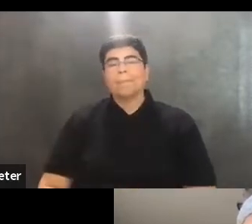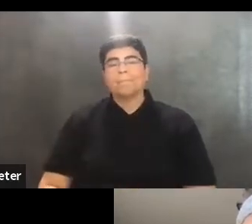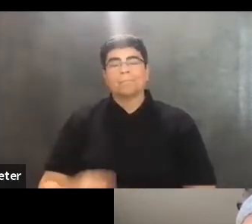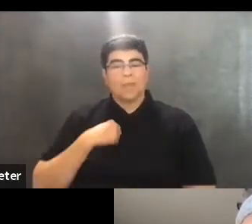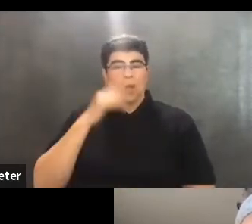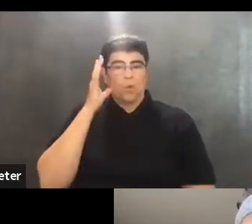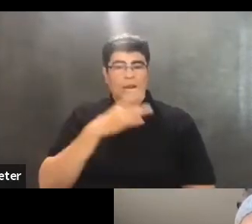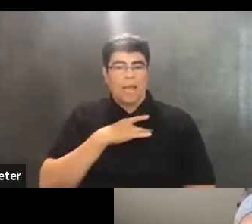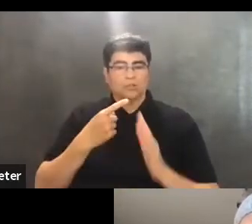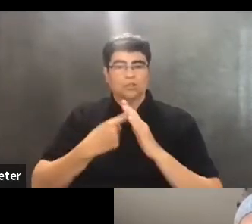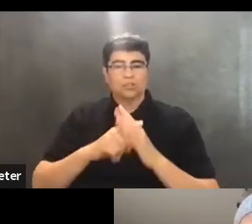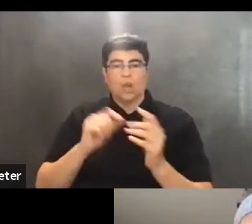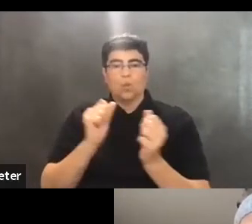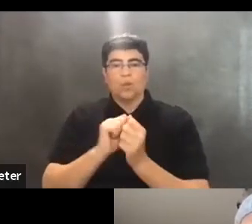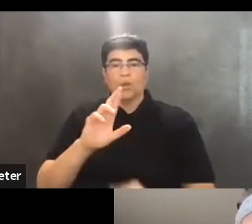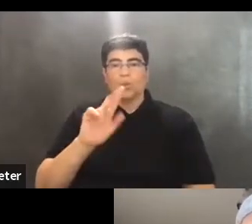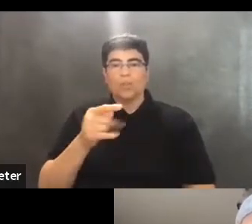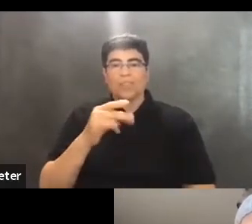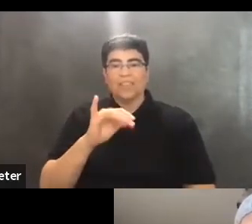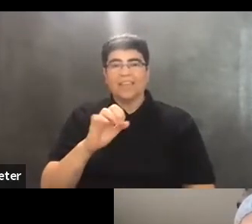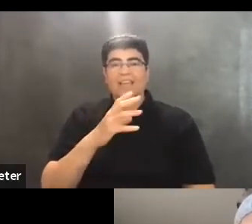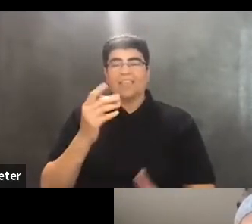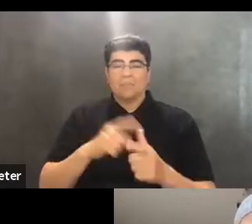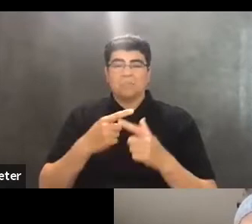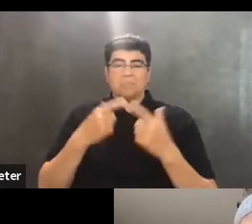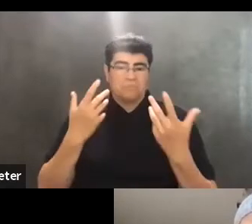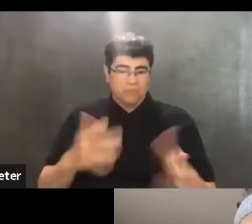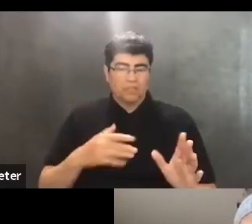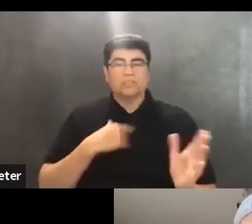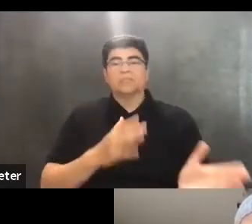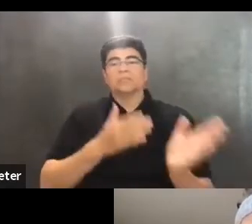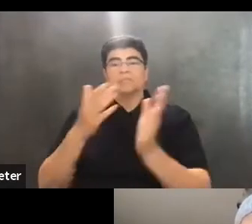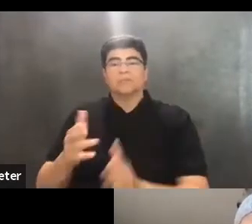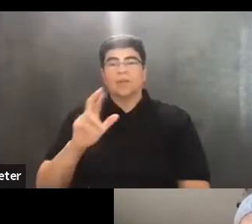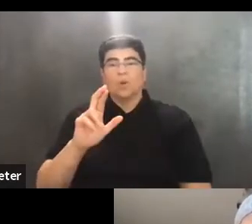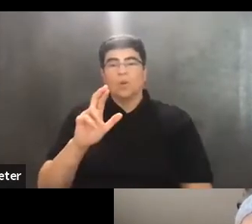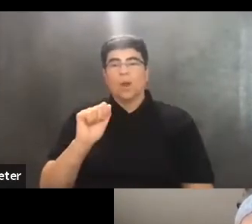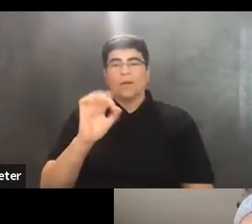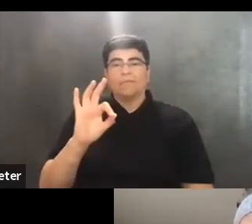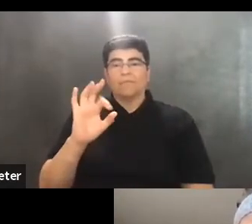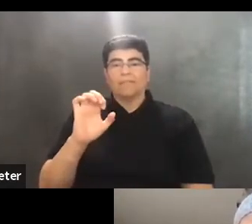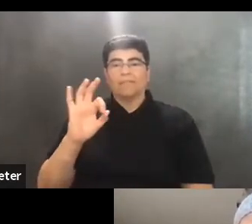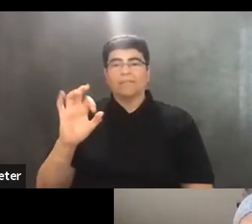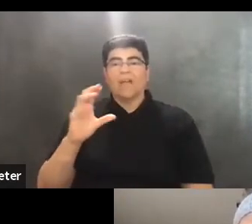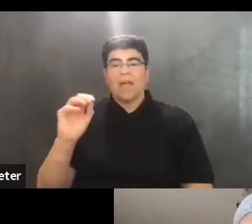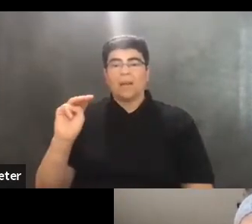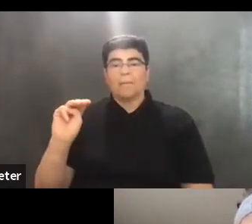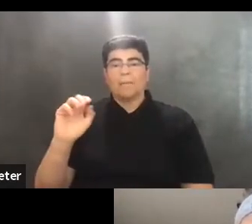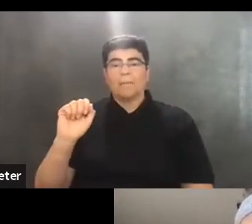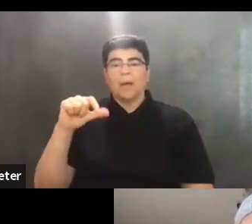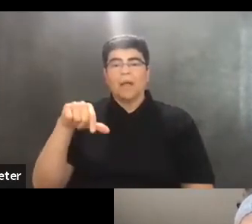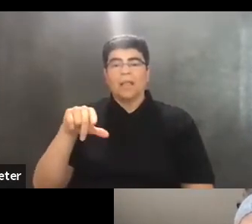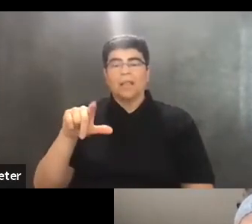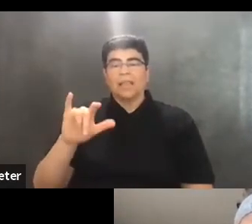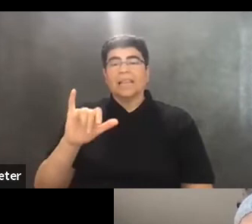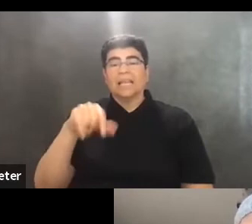like to start with Ruthie, and then maybe Rafif and Malik will come in. So, Ruthie,